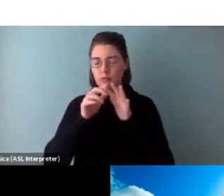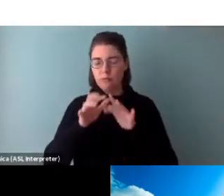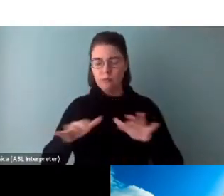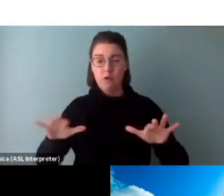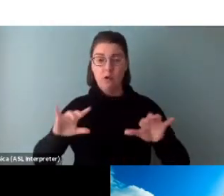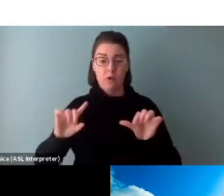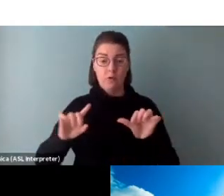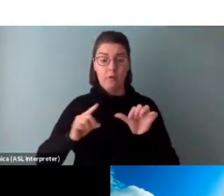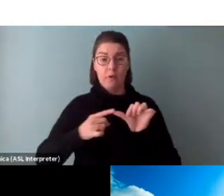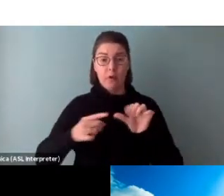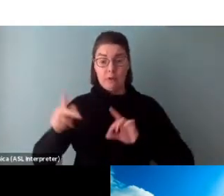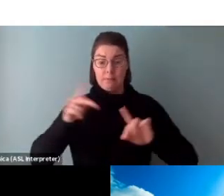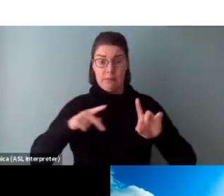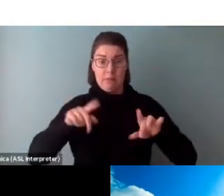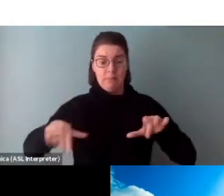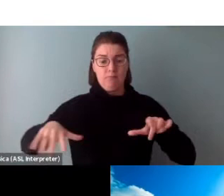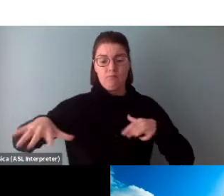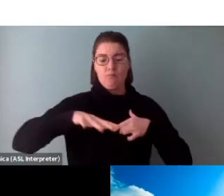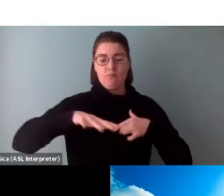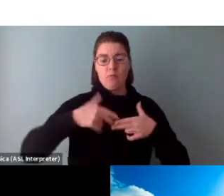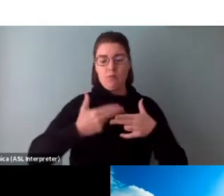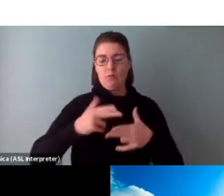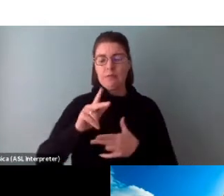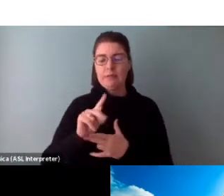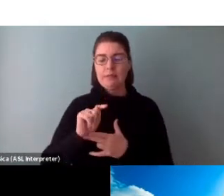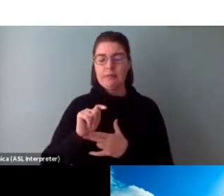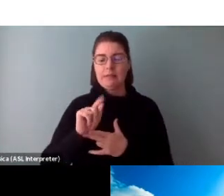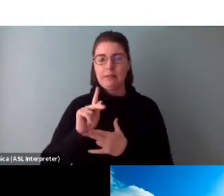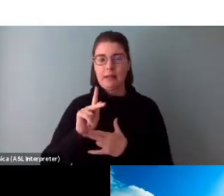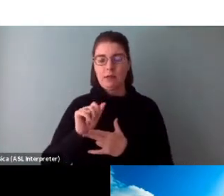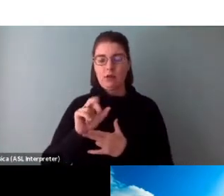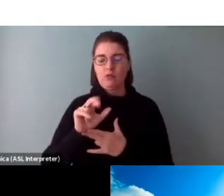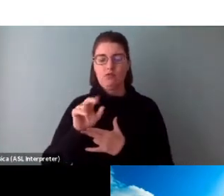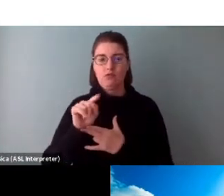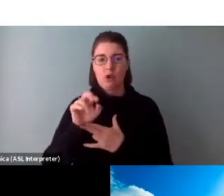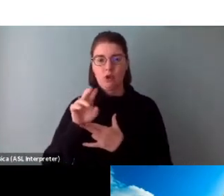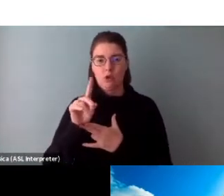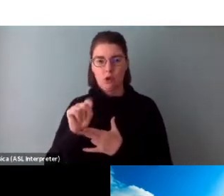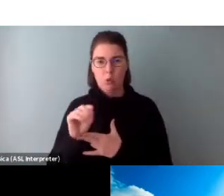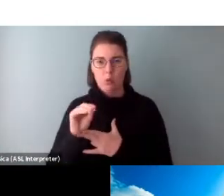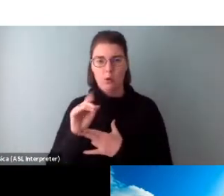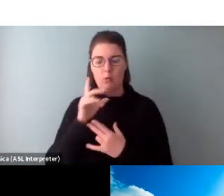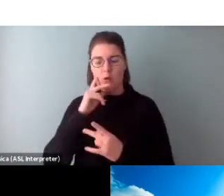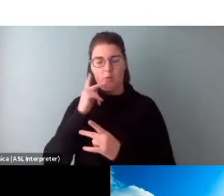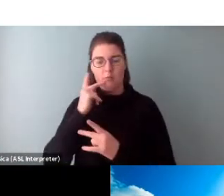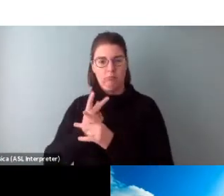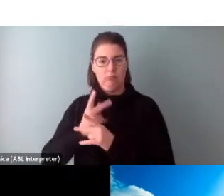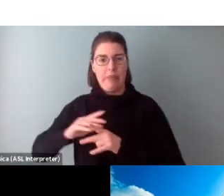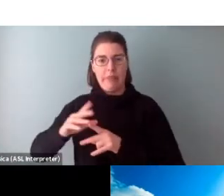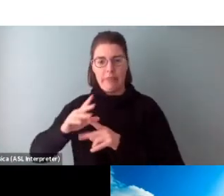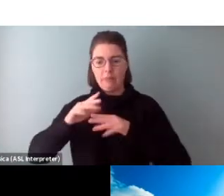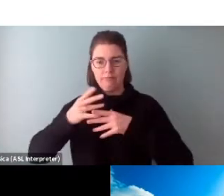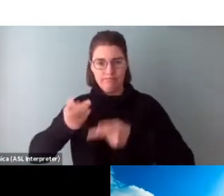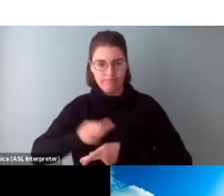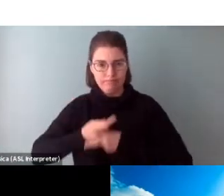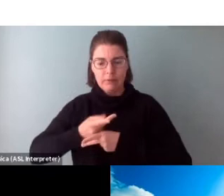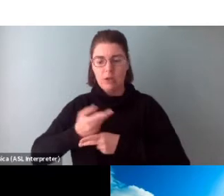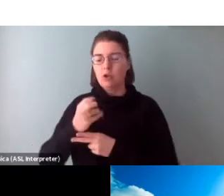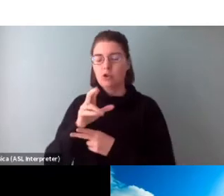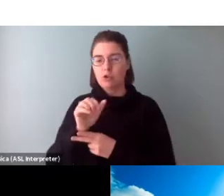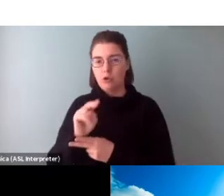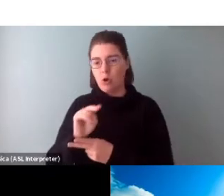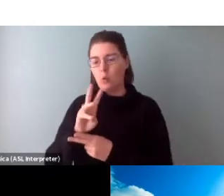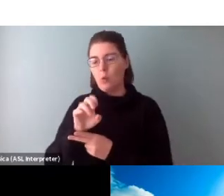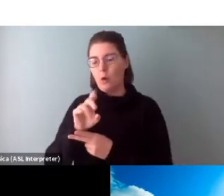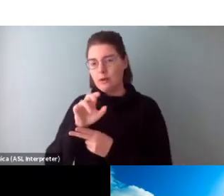first peoples of this area, known as Tkaronto, and honour the stewardship of the Huron-Wendat, the Iroquois Haudenosaunee,